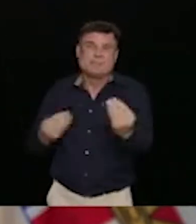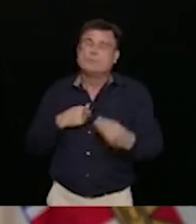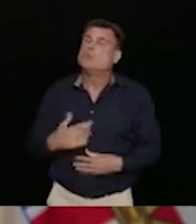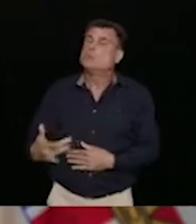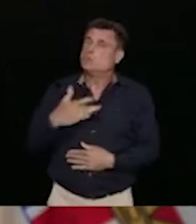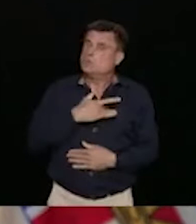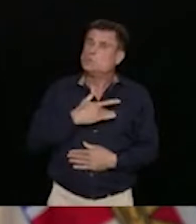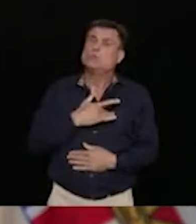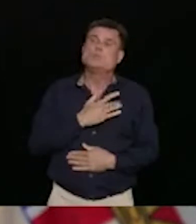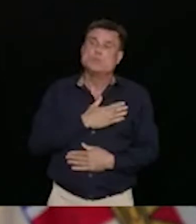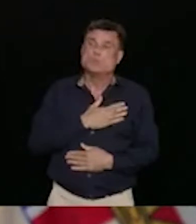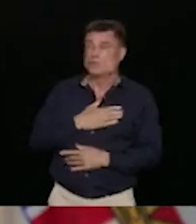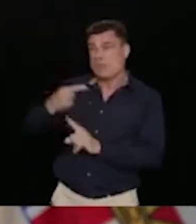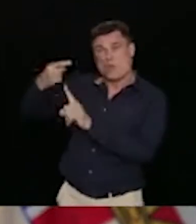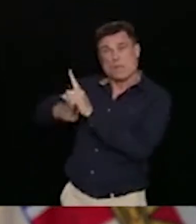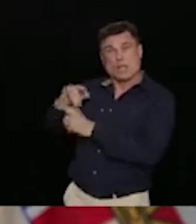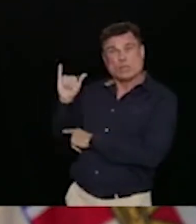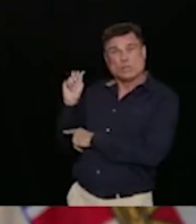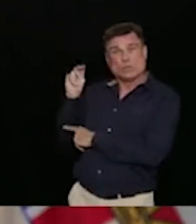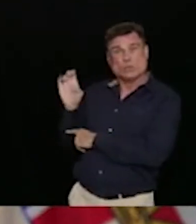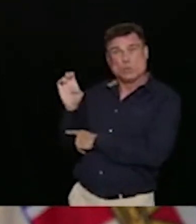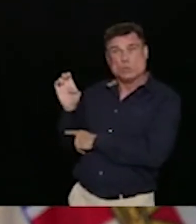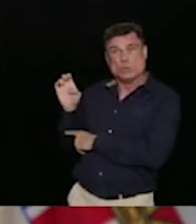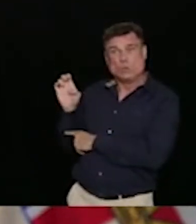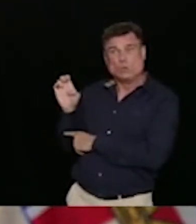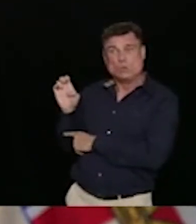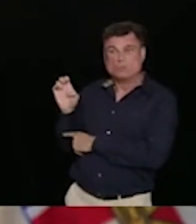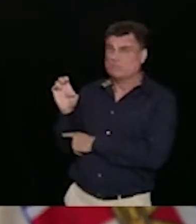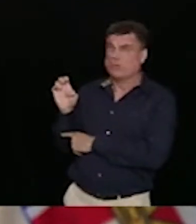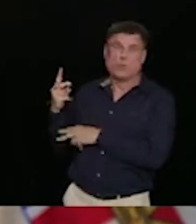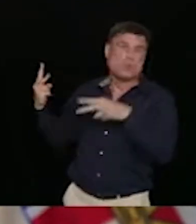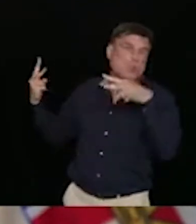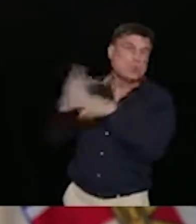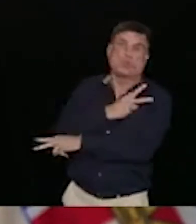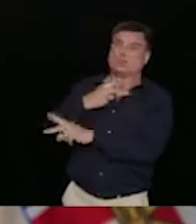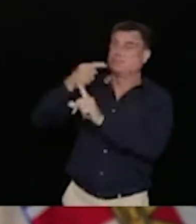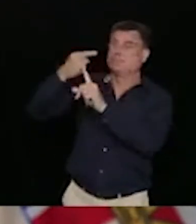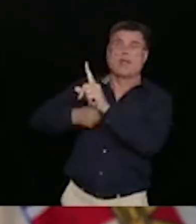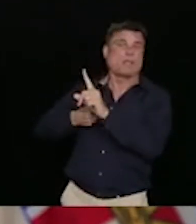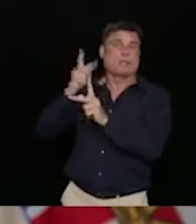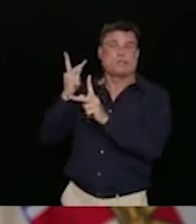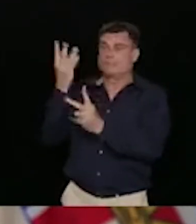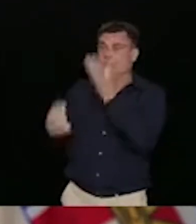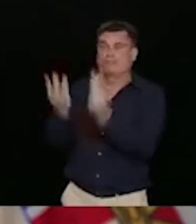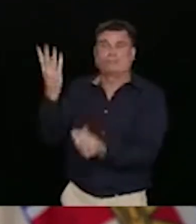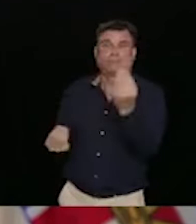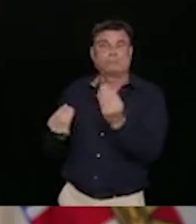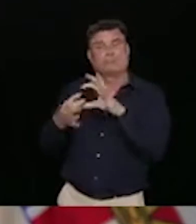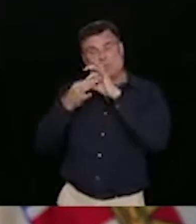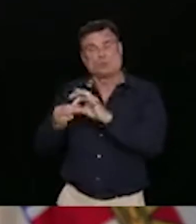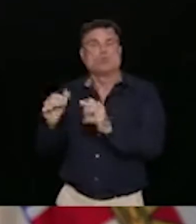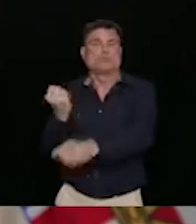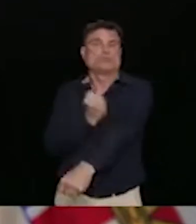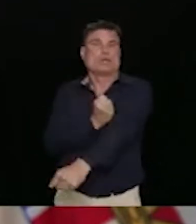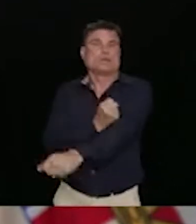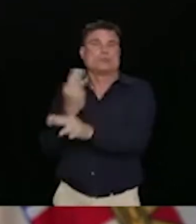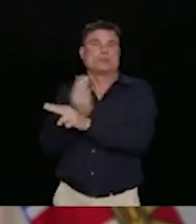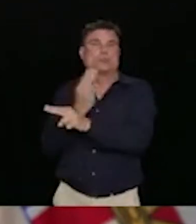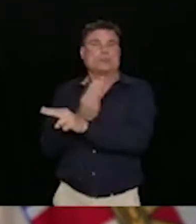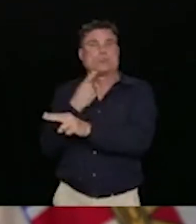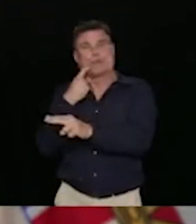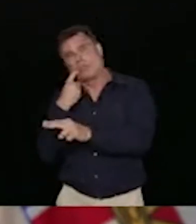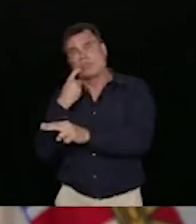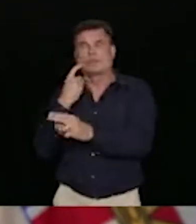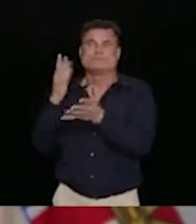the month of June. This is a tragedy for all of us. Especially for the families and the friends